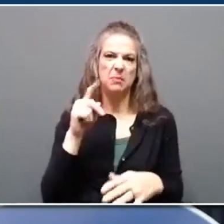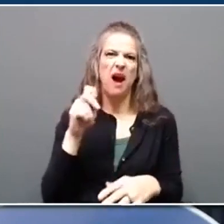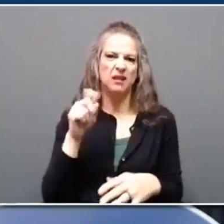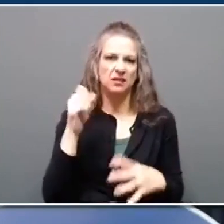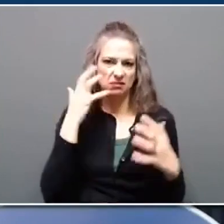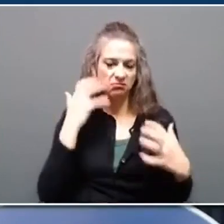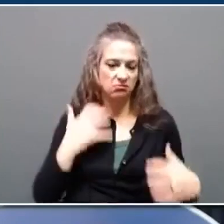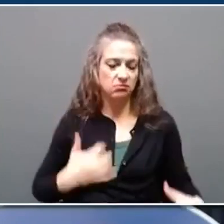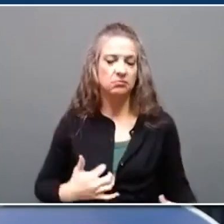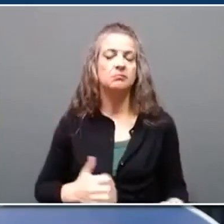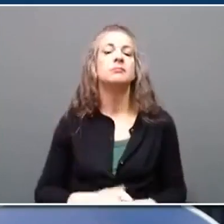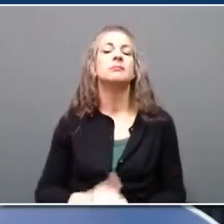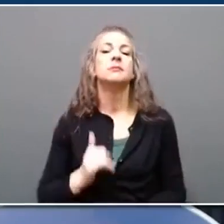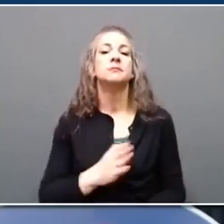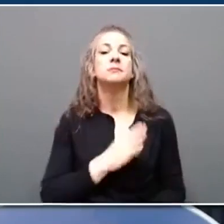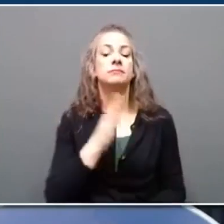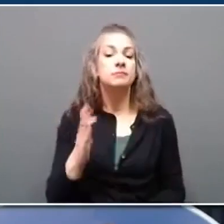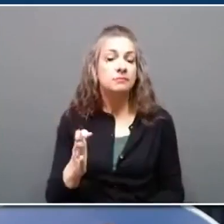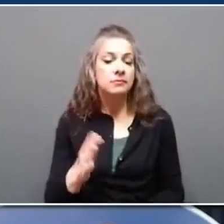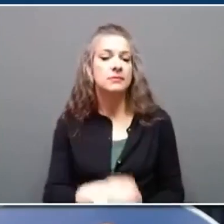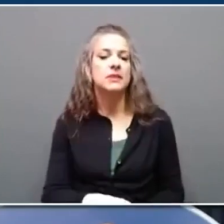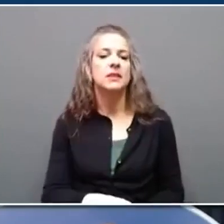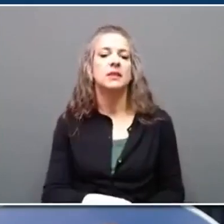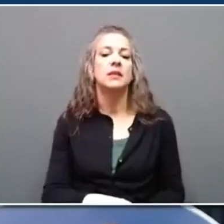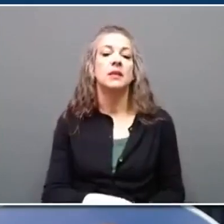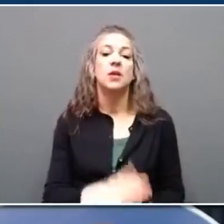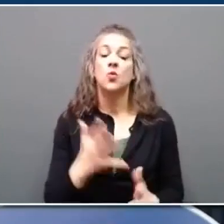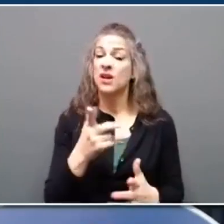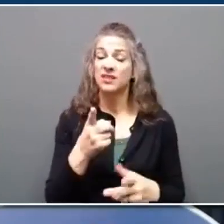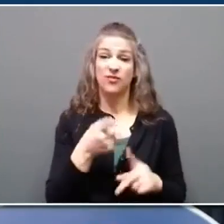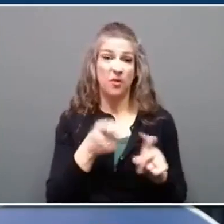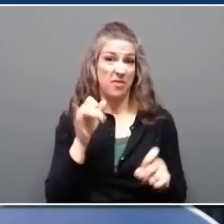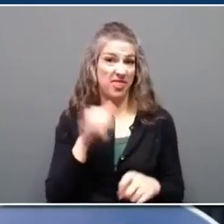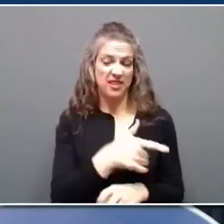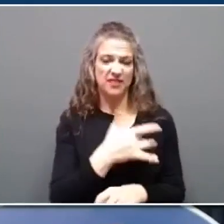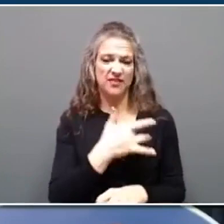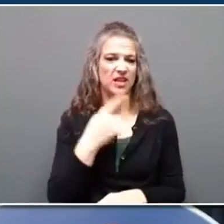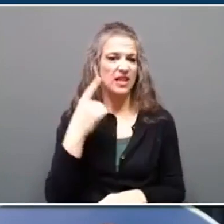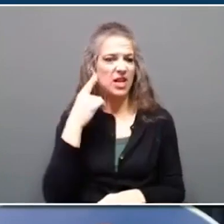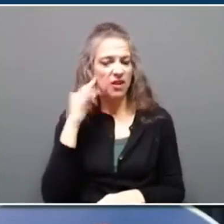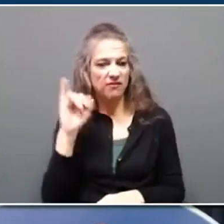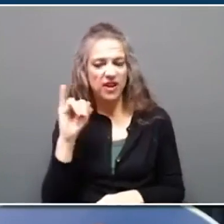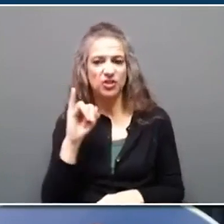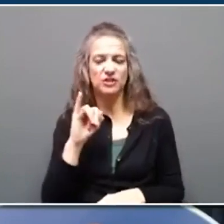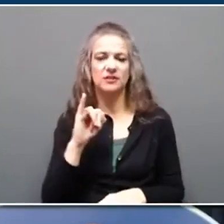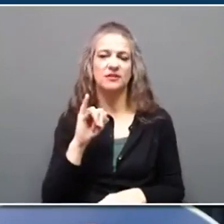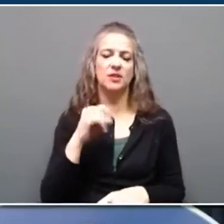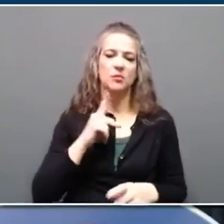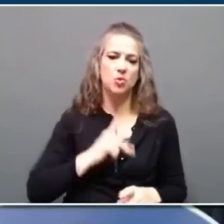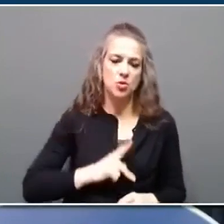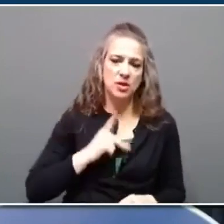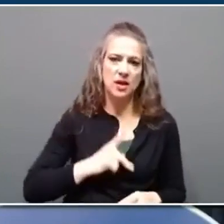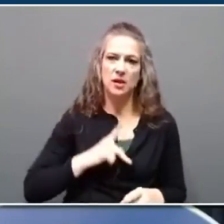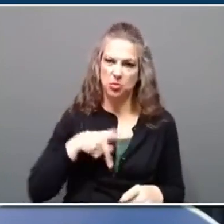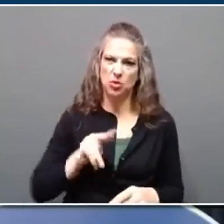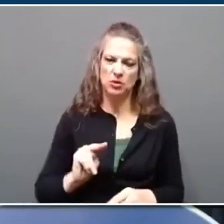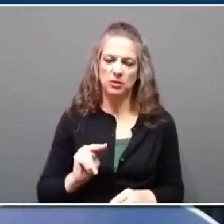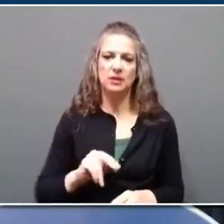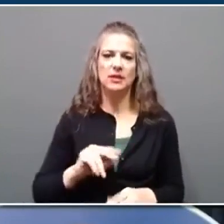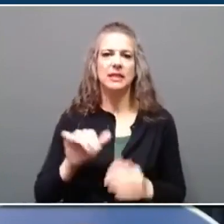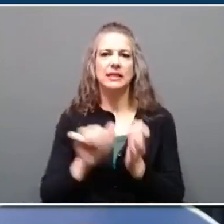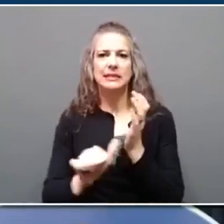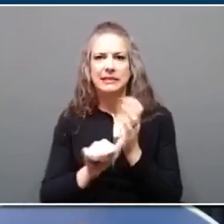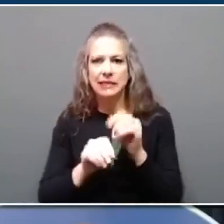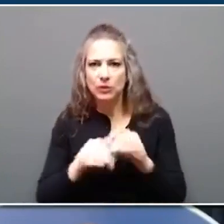ones, the complications are pneumonia, diarrhea, ear infections, and even sometimes brain swelling that can lead to things like seizures,